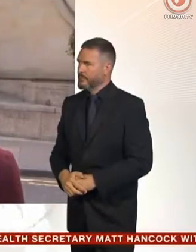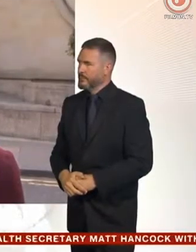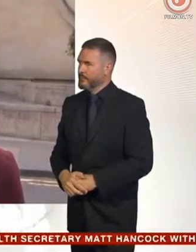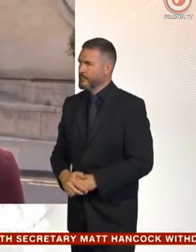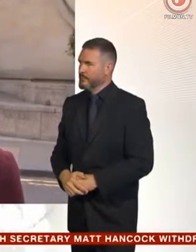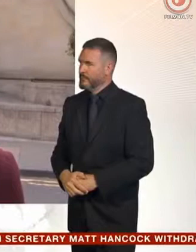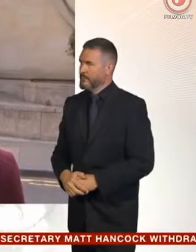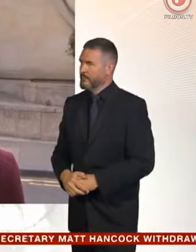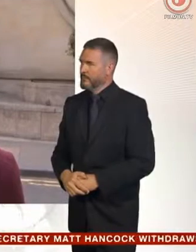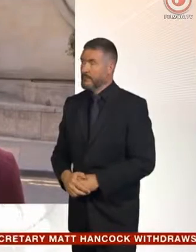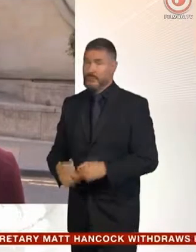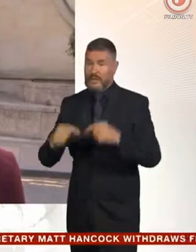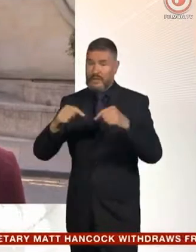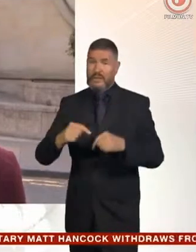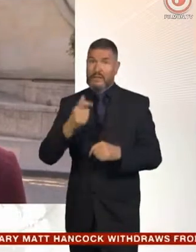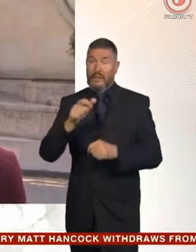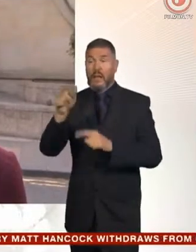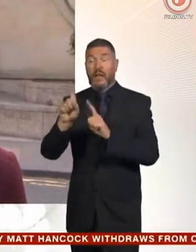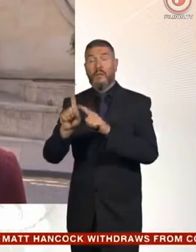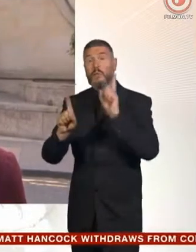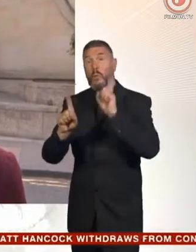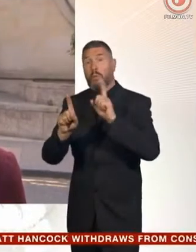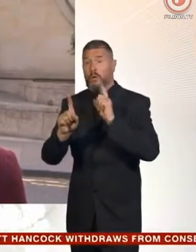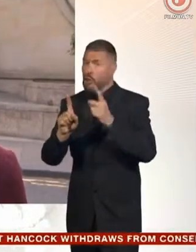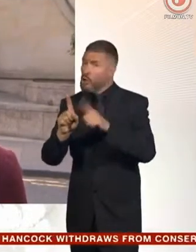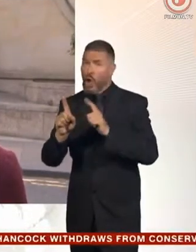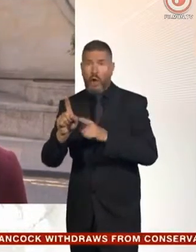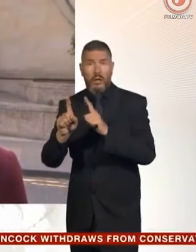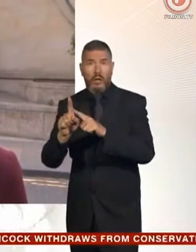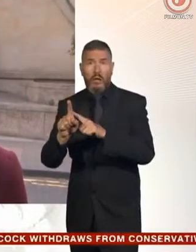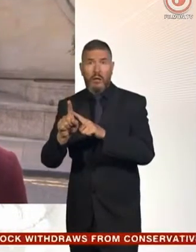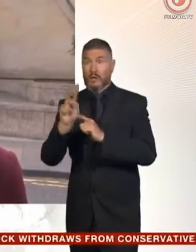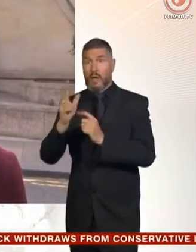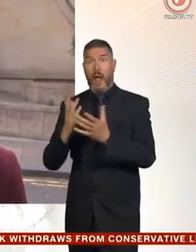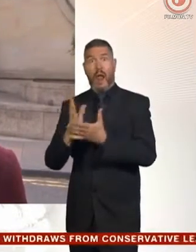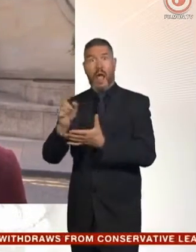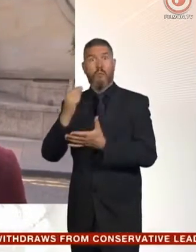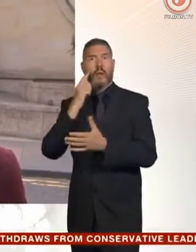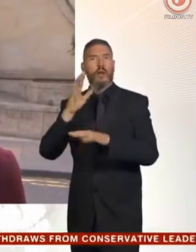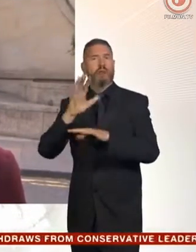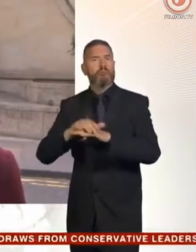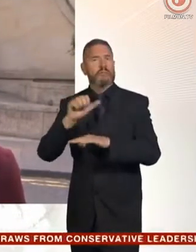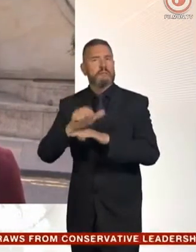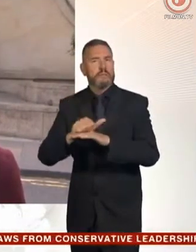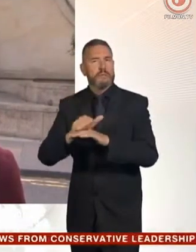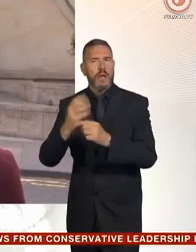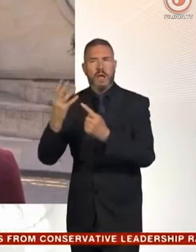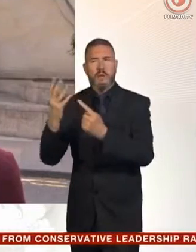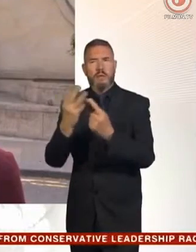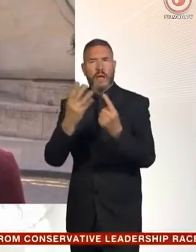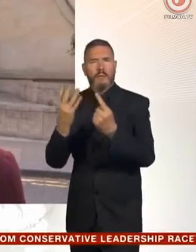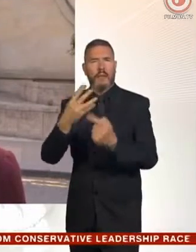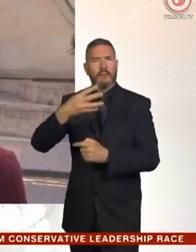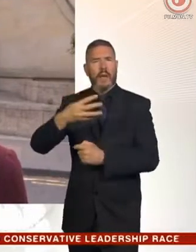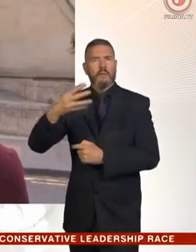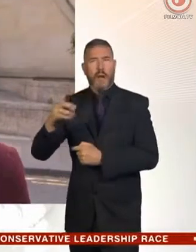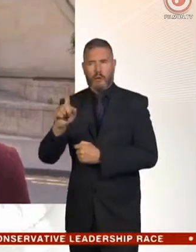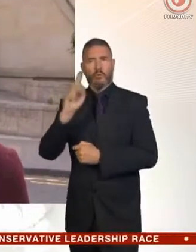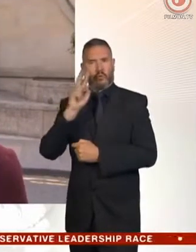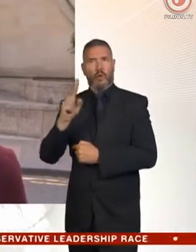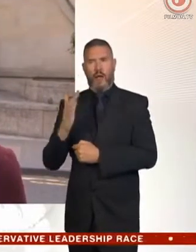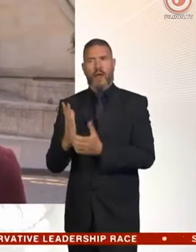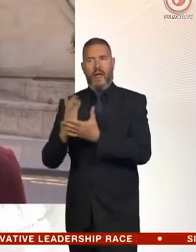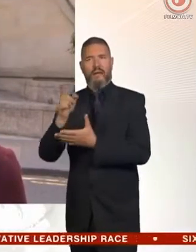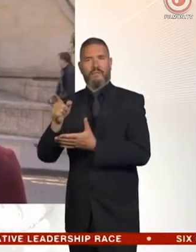Yes, it is. Margaret Fleming was last seen alive around Christmas 1999, but it was